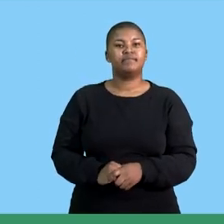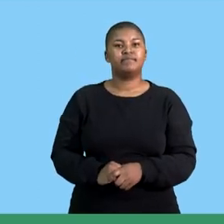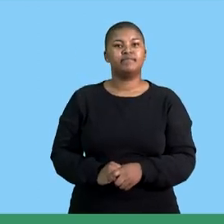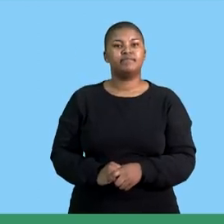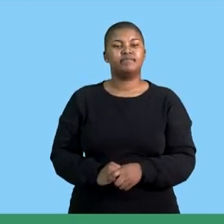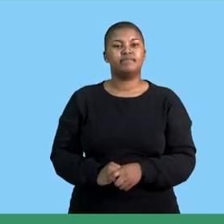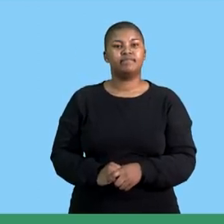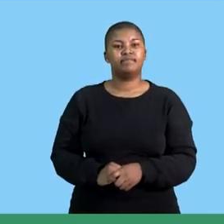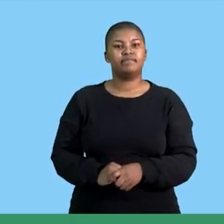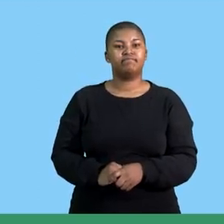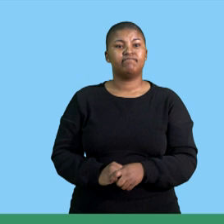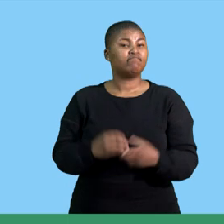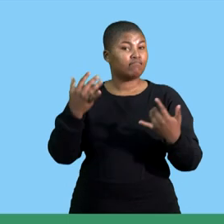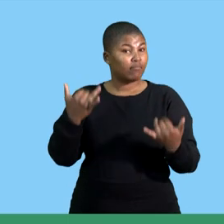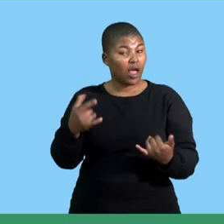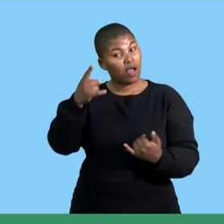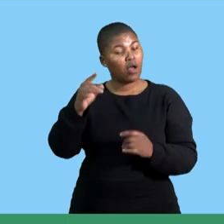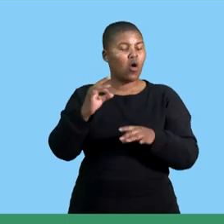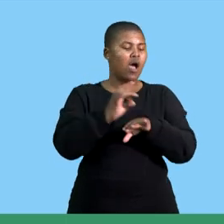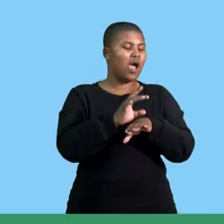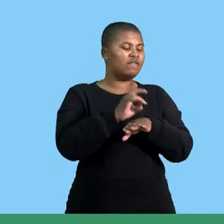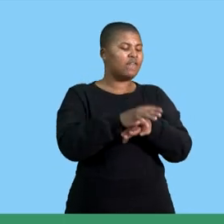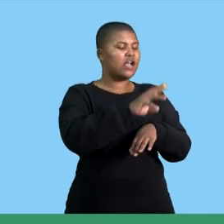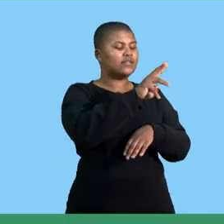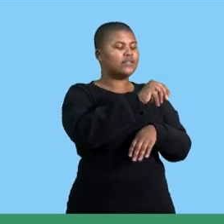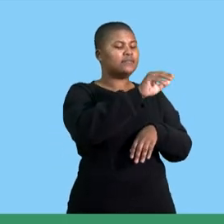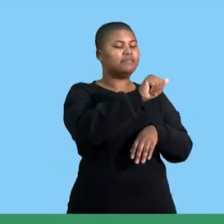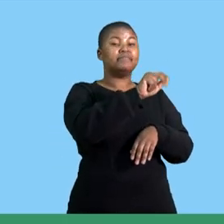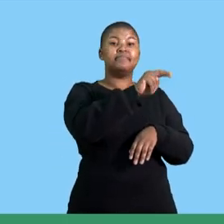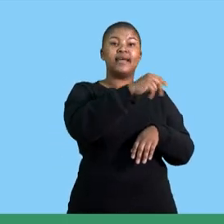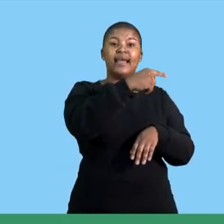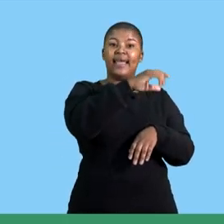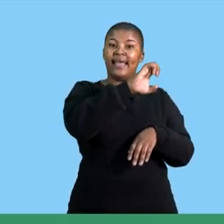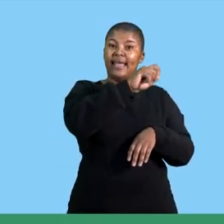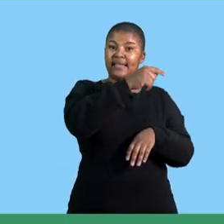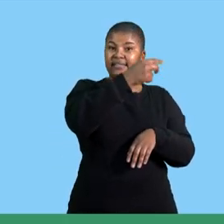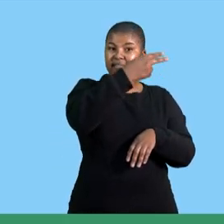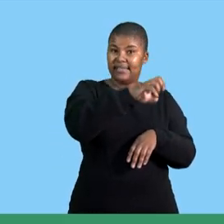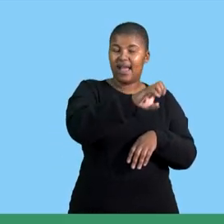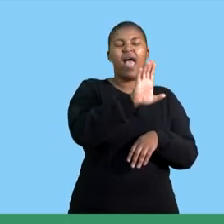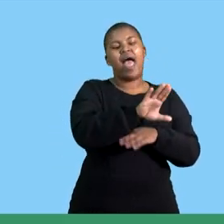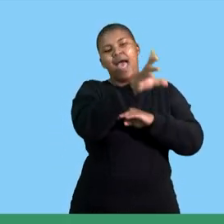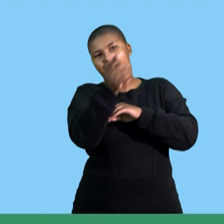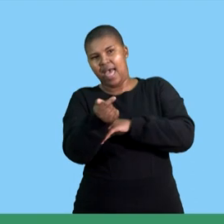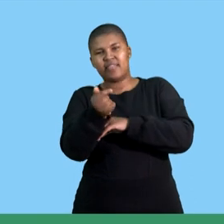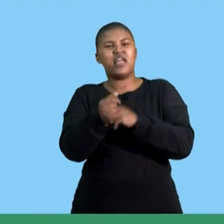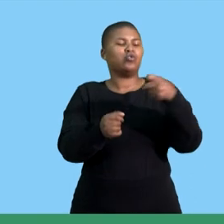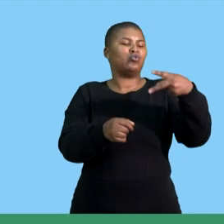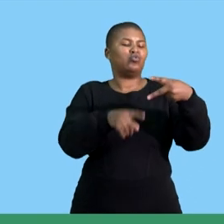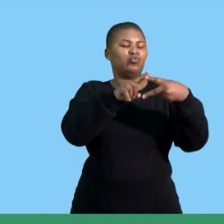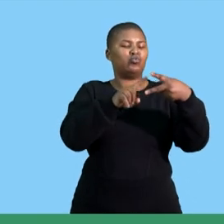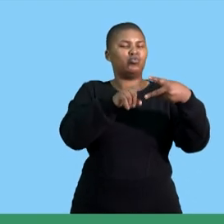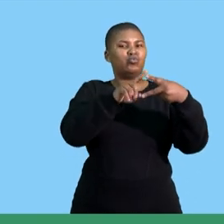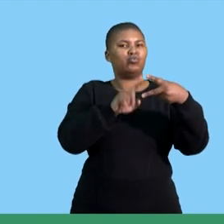advise mangete consultants on other two types of written information so